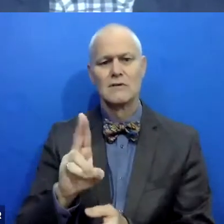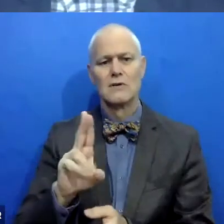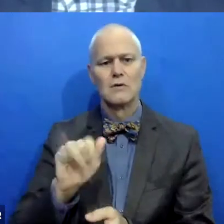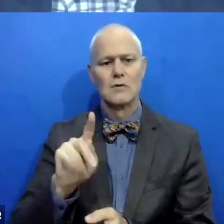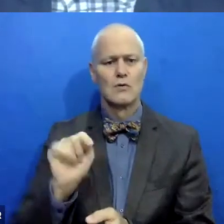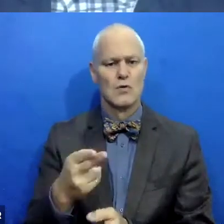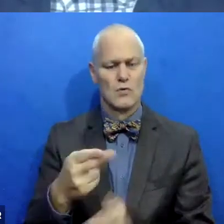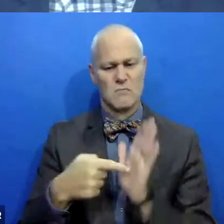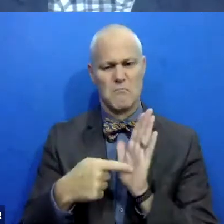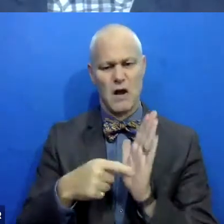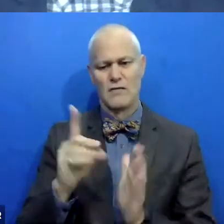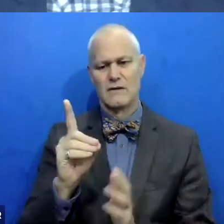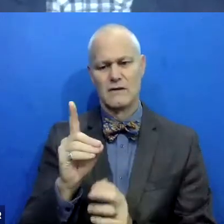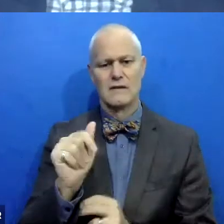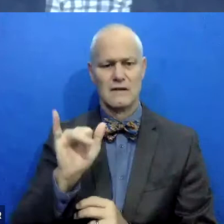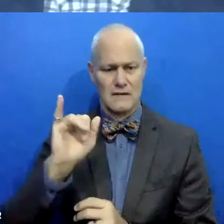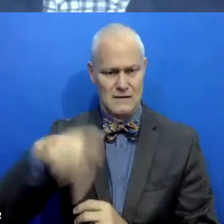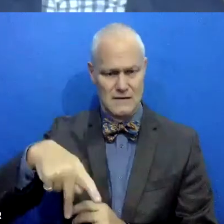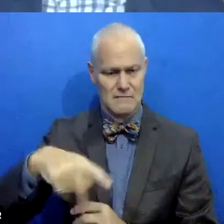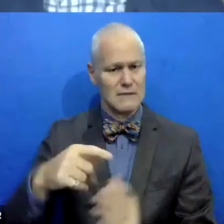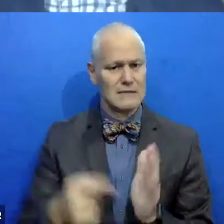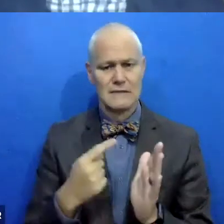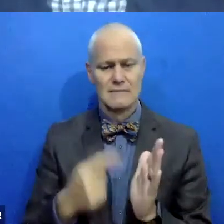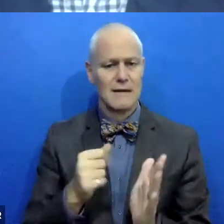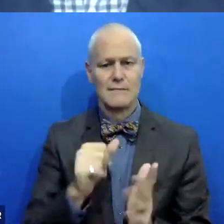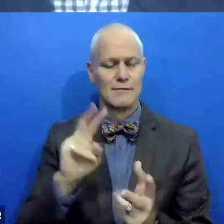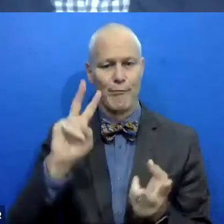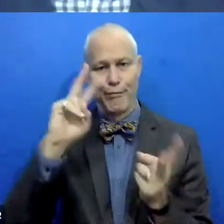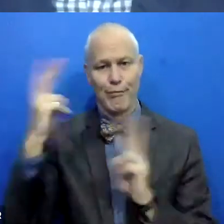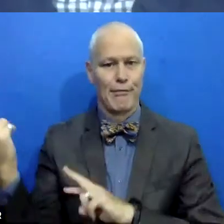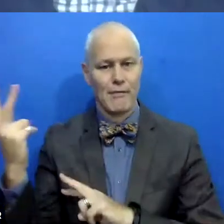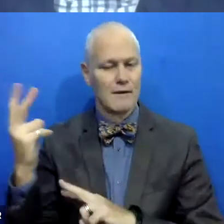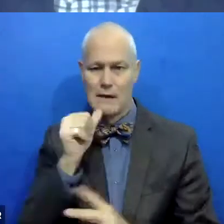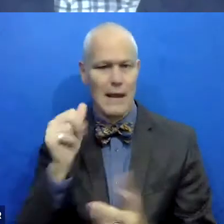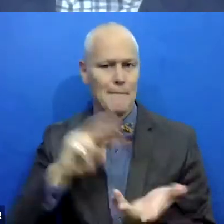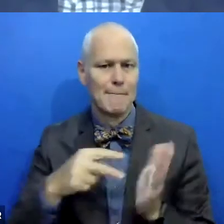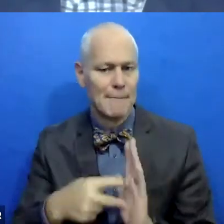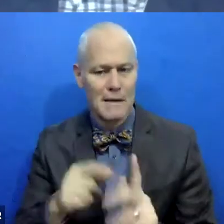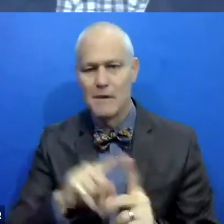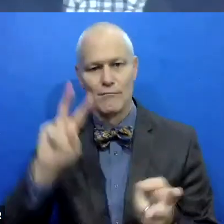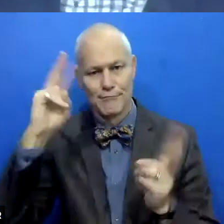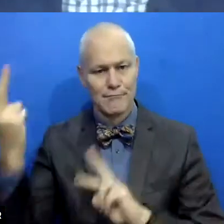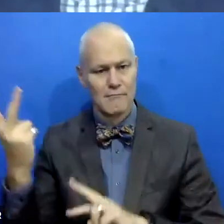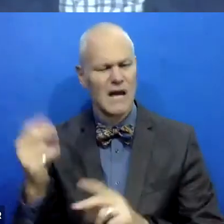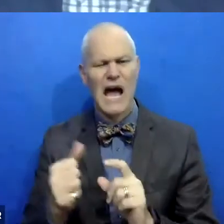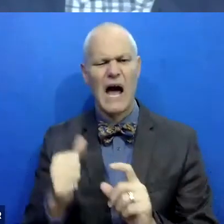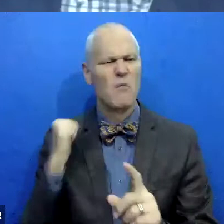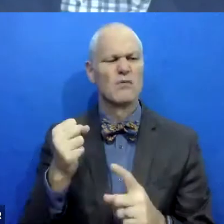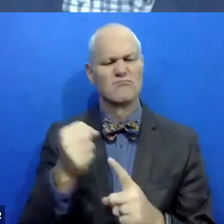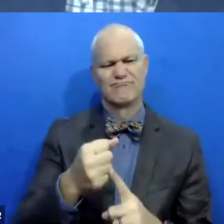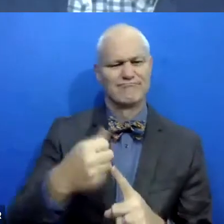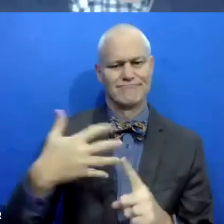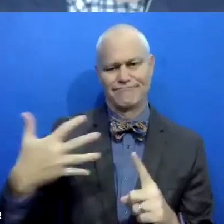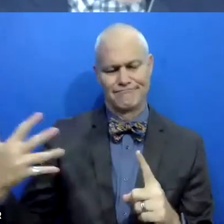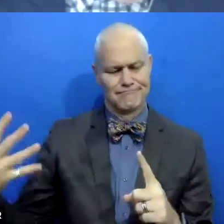it sometimes is unintentionally misunderstood. And I won't go into a real long conversation,